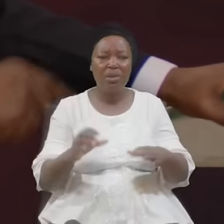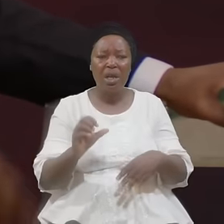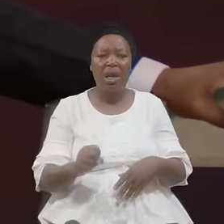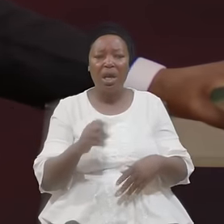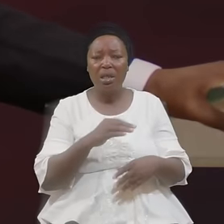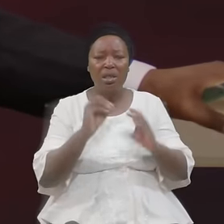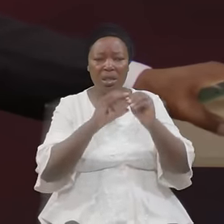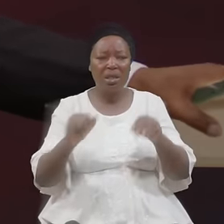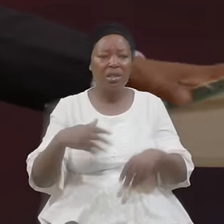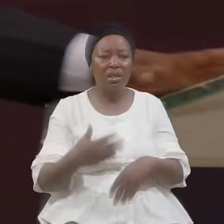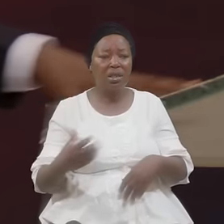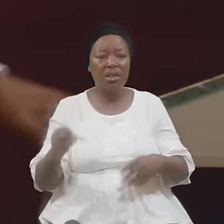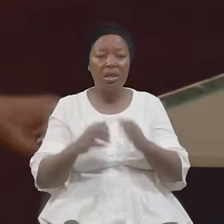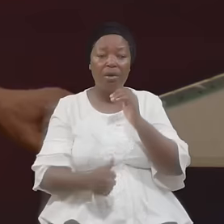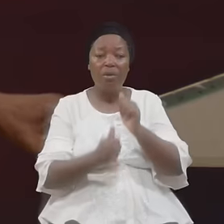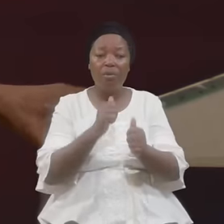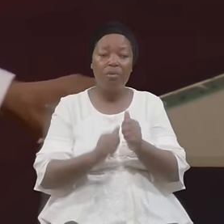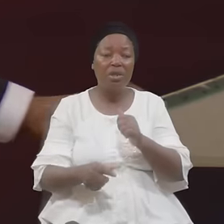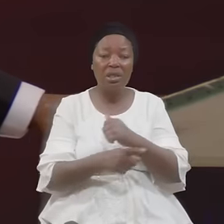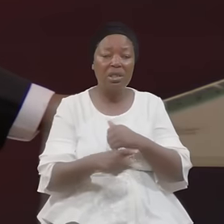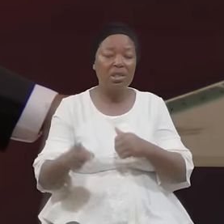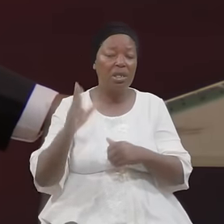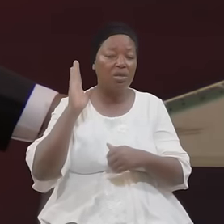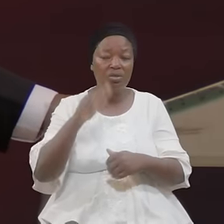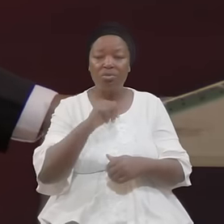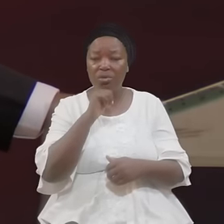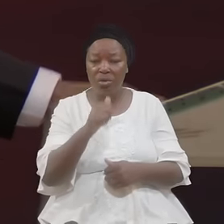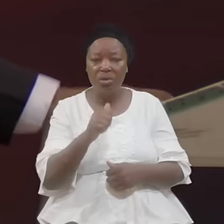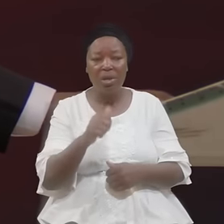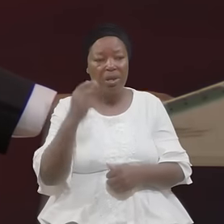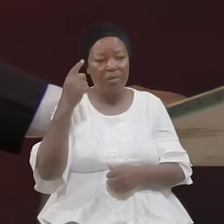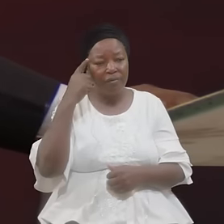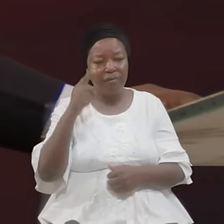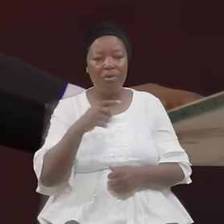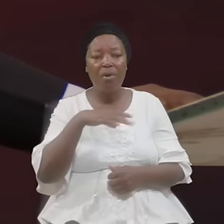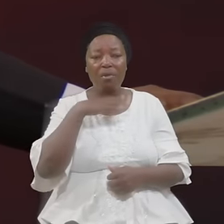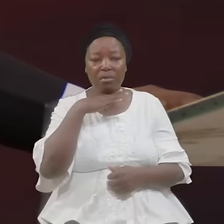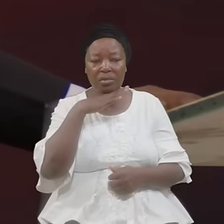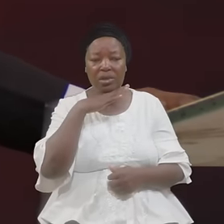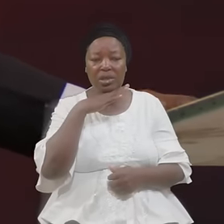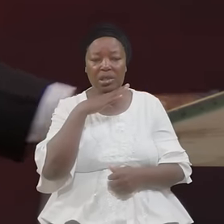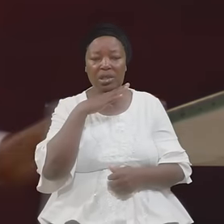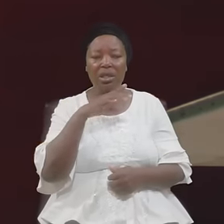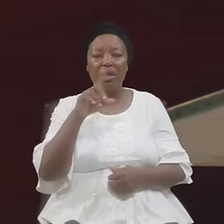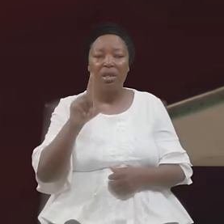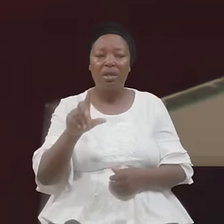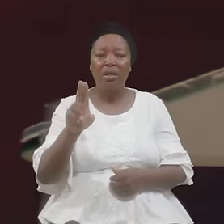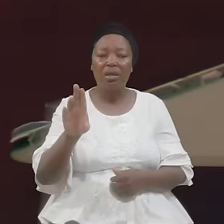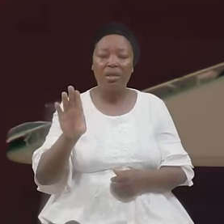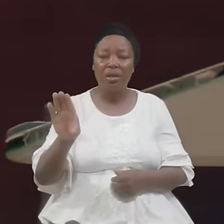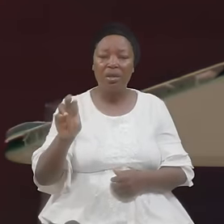Things Which They Ought Not Fulfill The Local Sake It Says